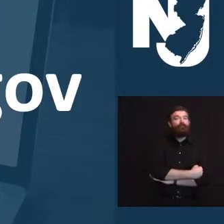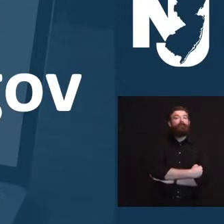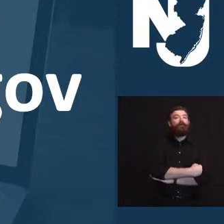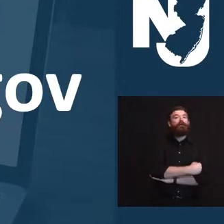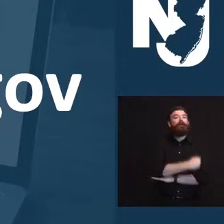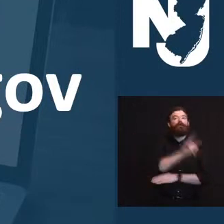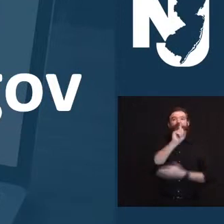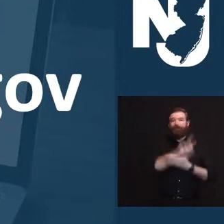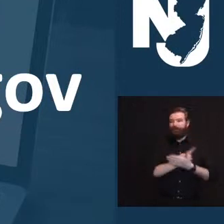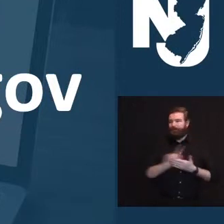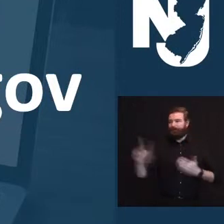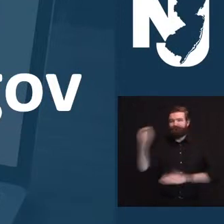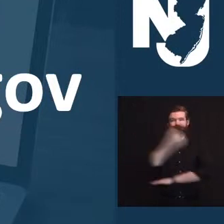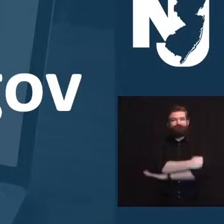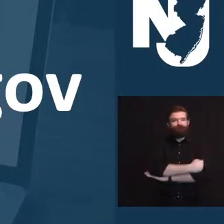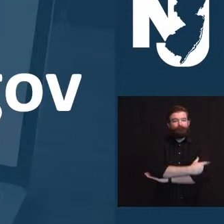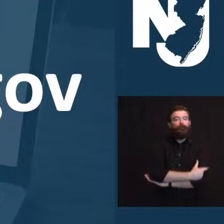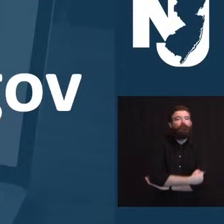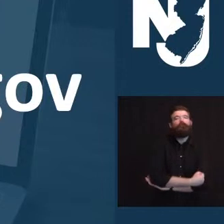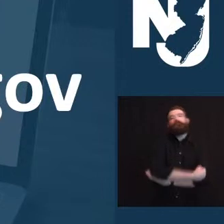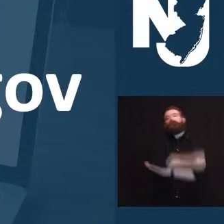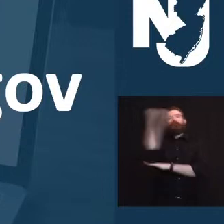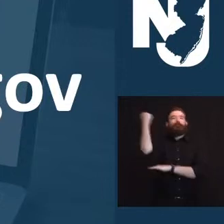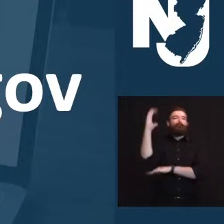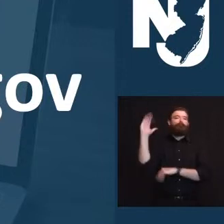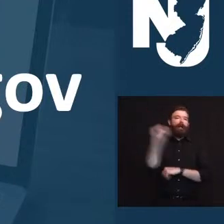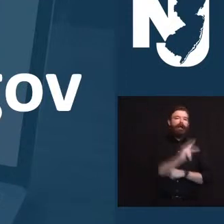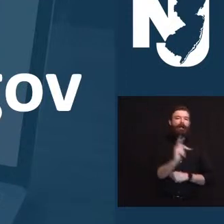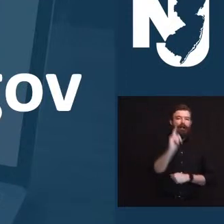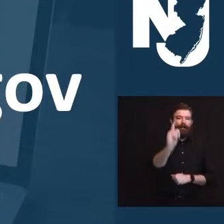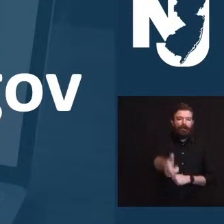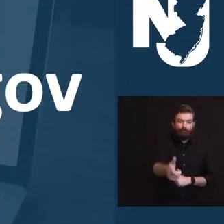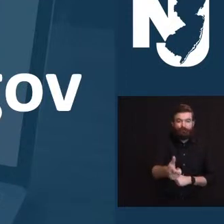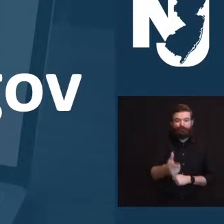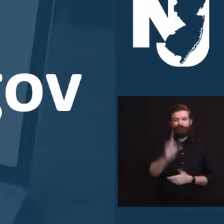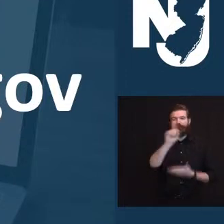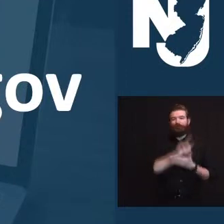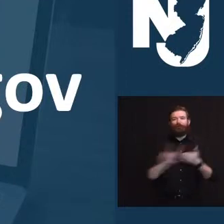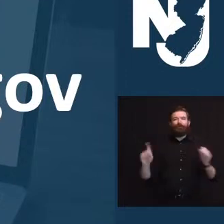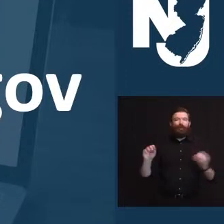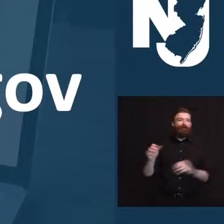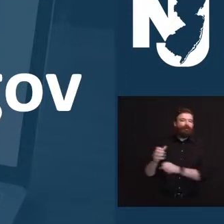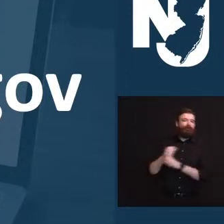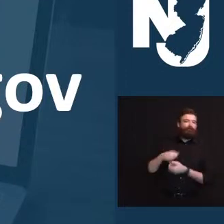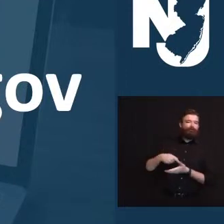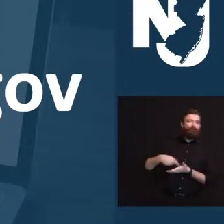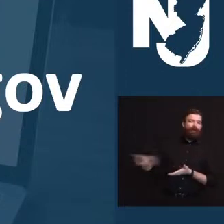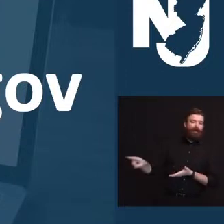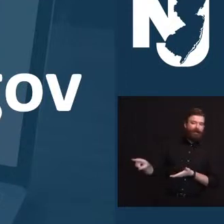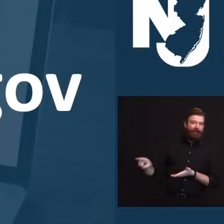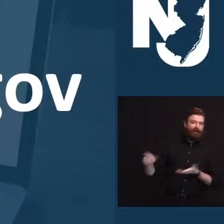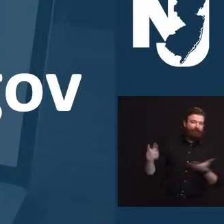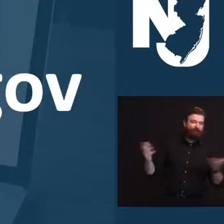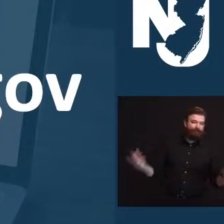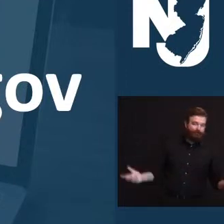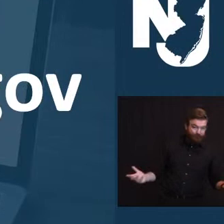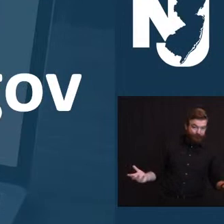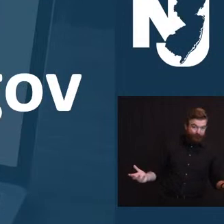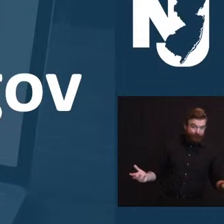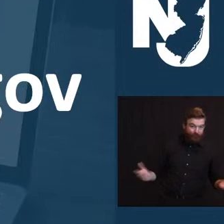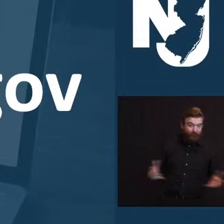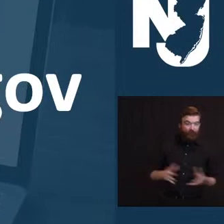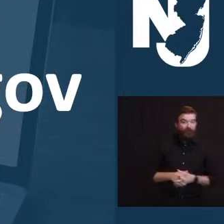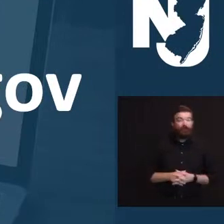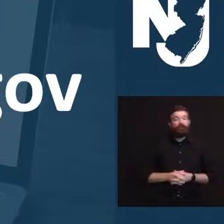for these benefits to be resolved and being received will be made in Washington. And Commissioner Rob